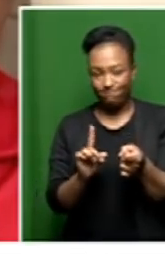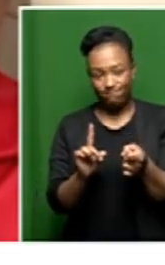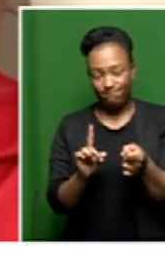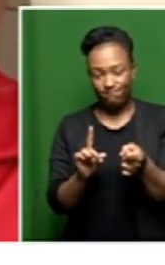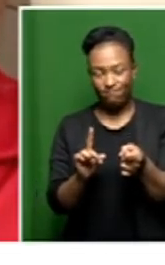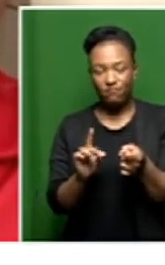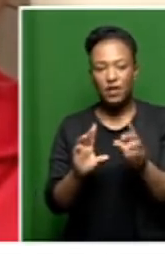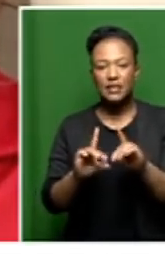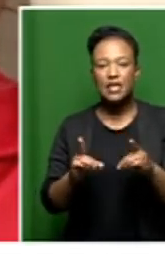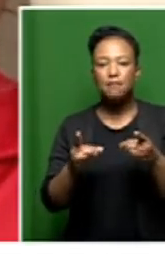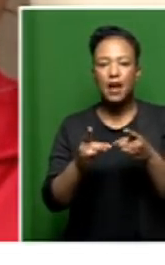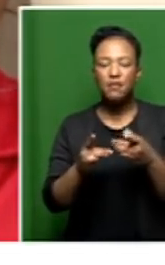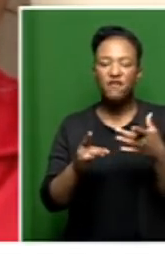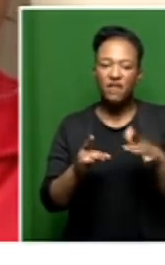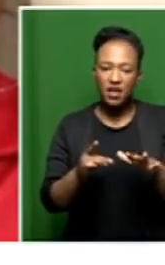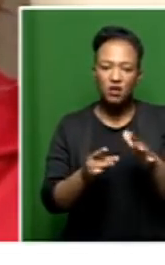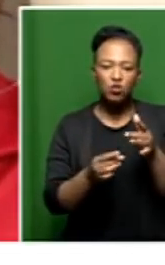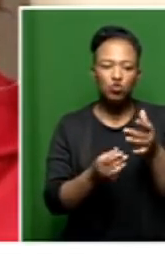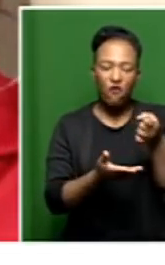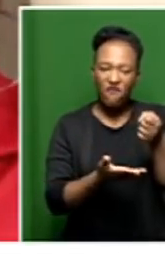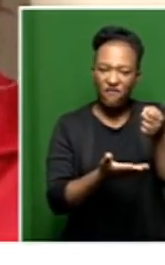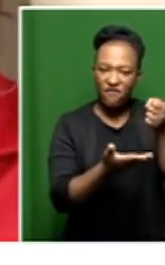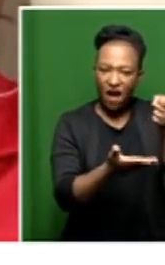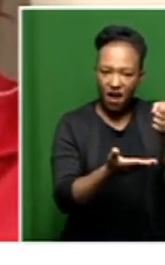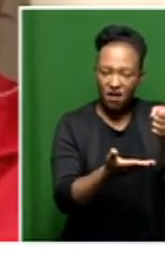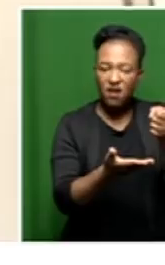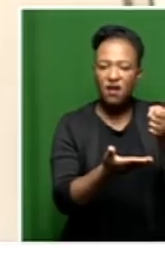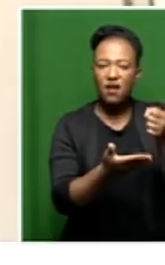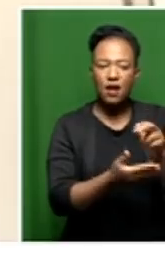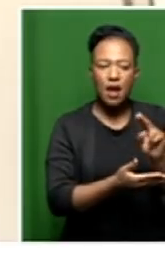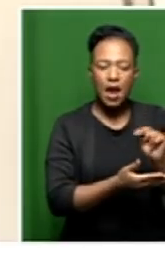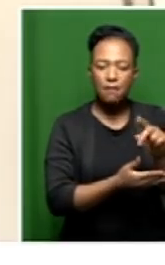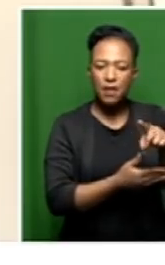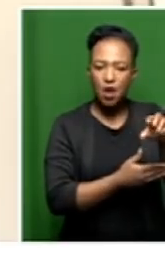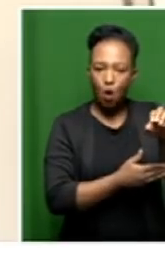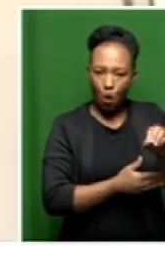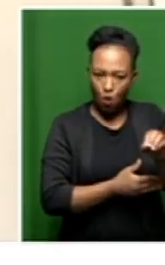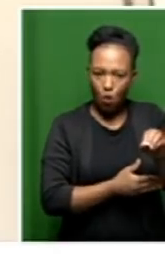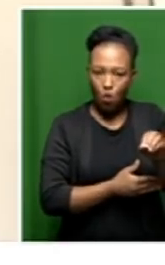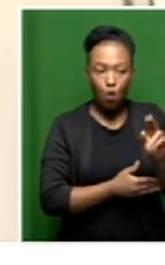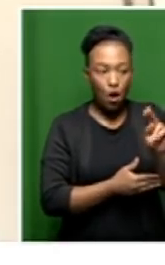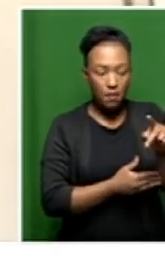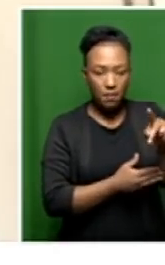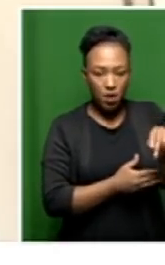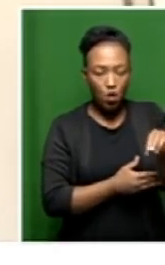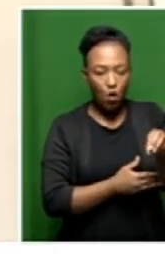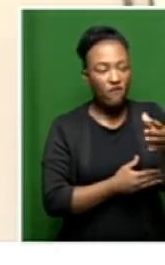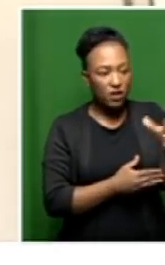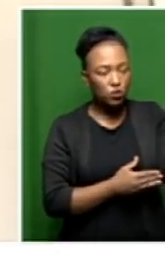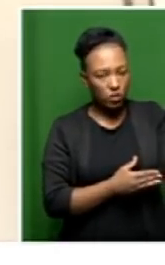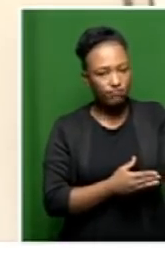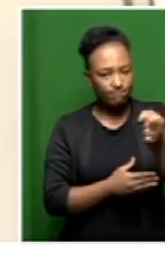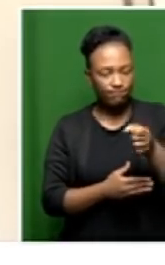funded an NPO. That NPO would have hired the staff